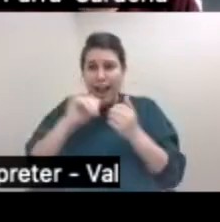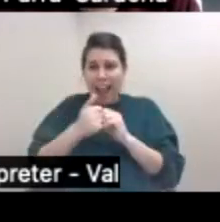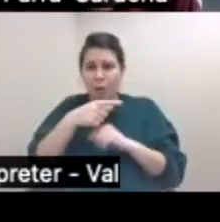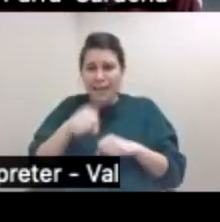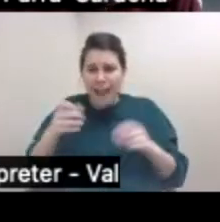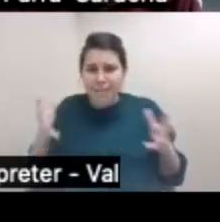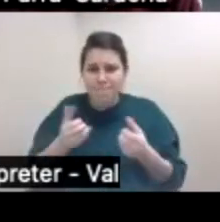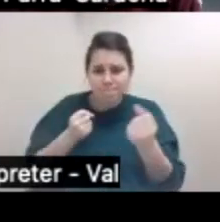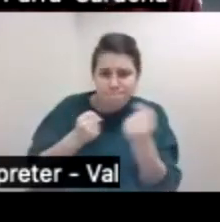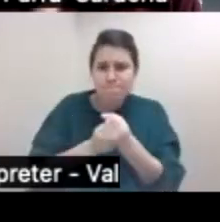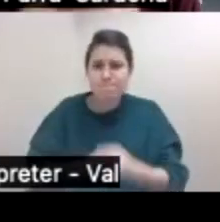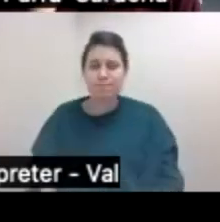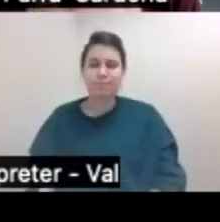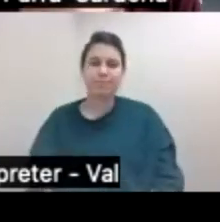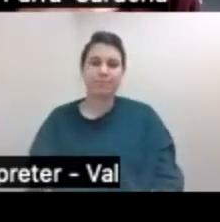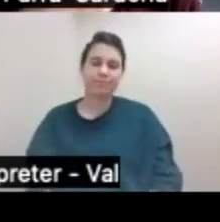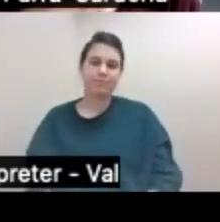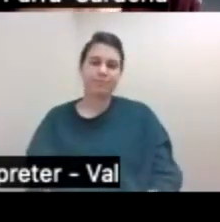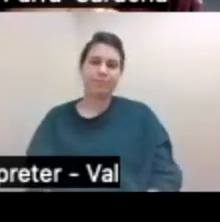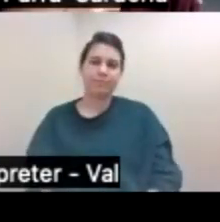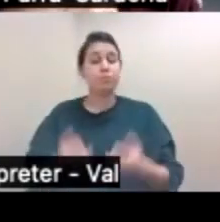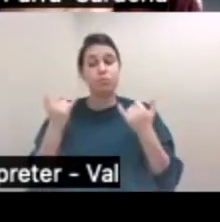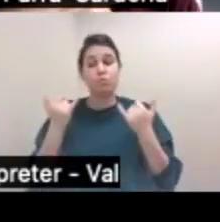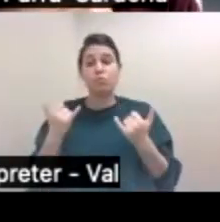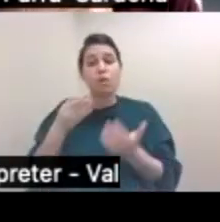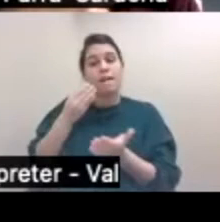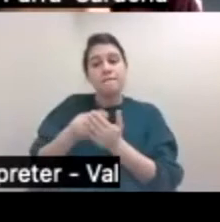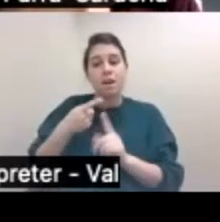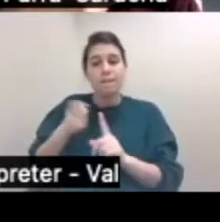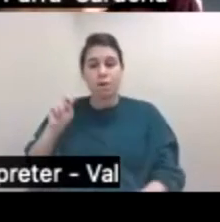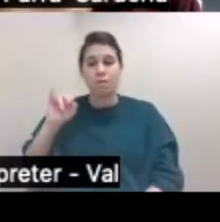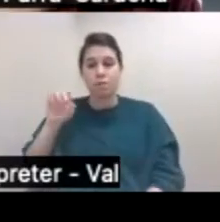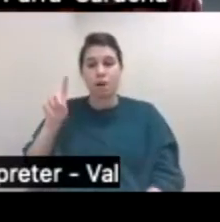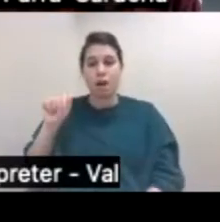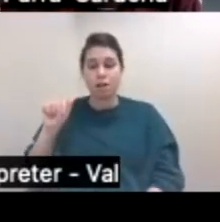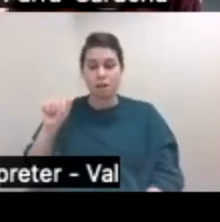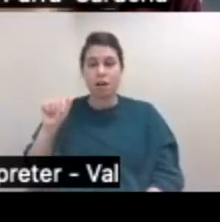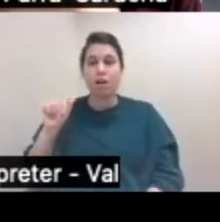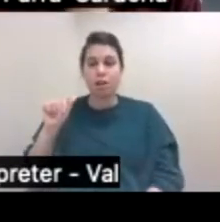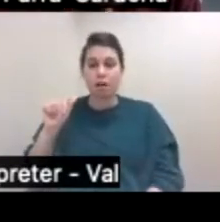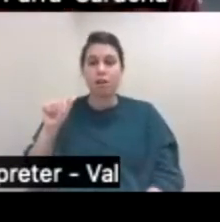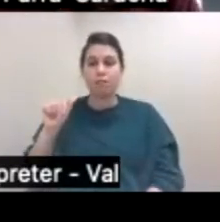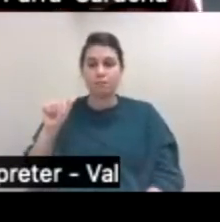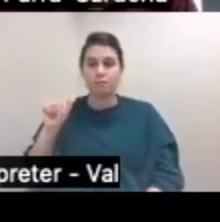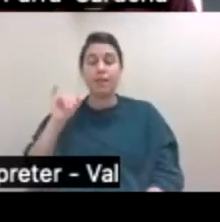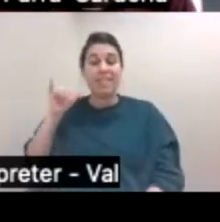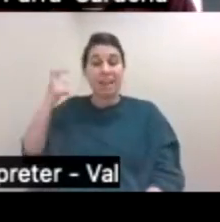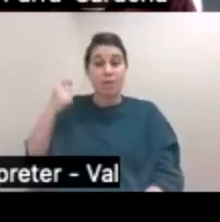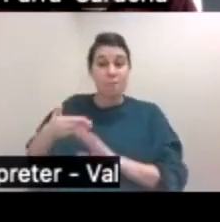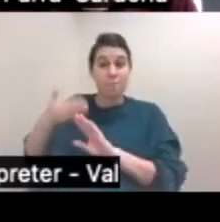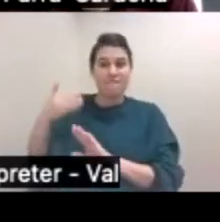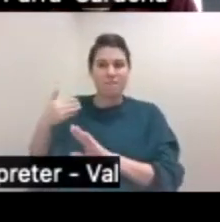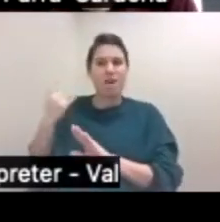So right now we're funded by NIDA on a continuation of that grant that I